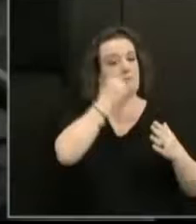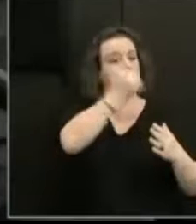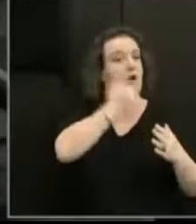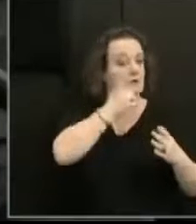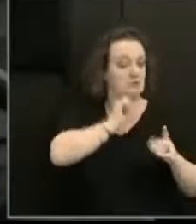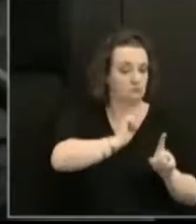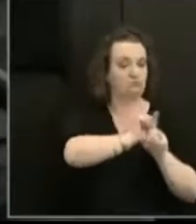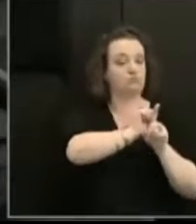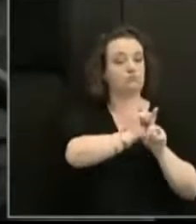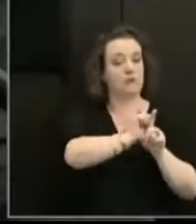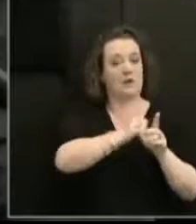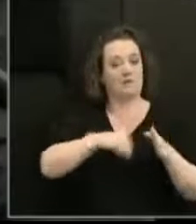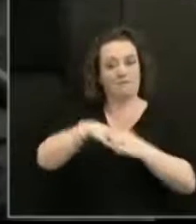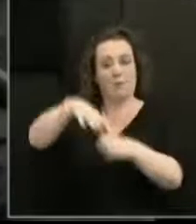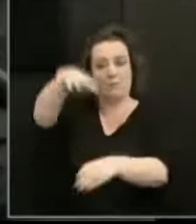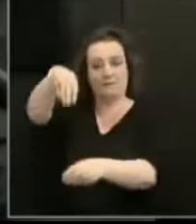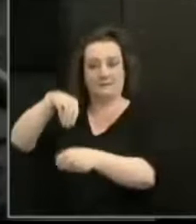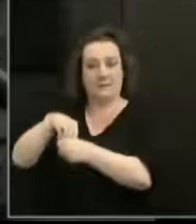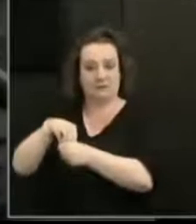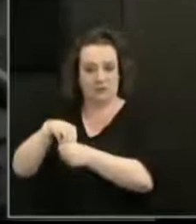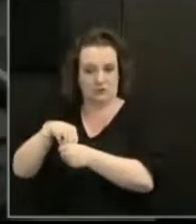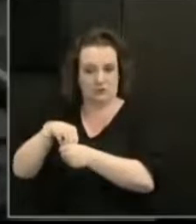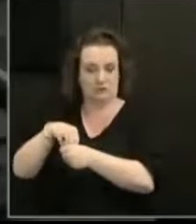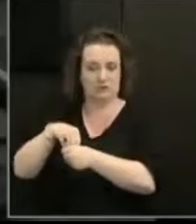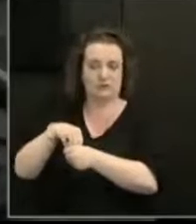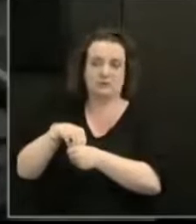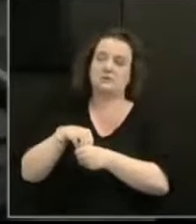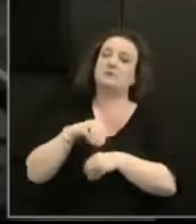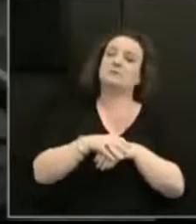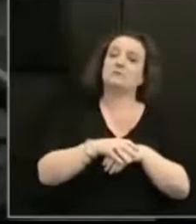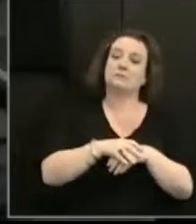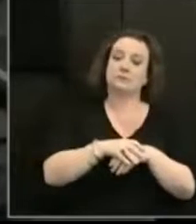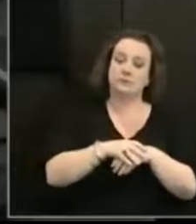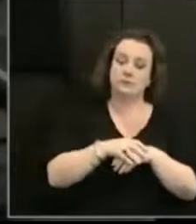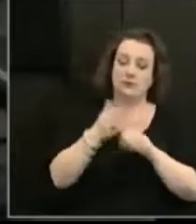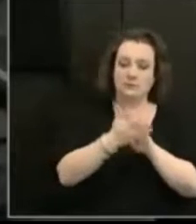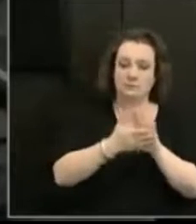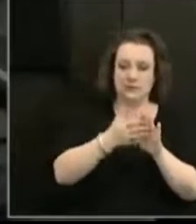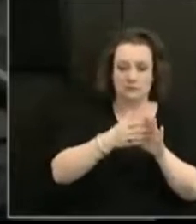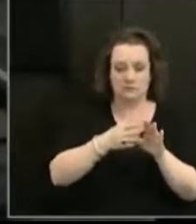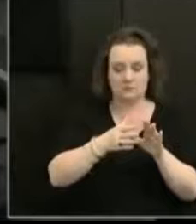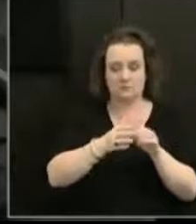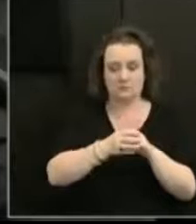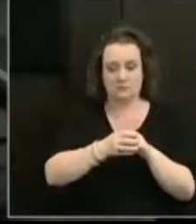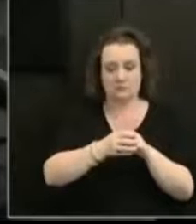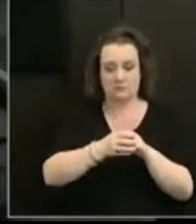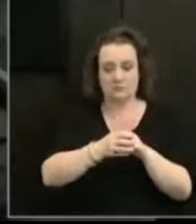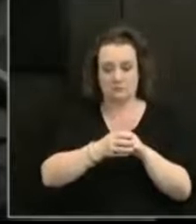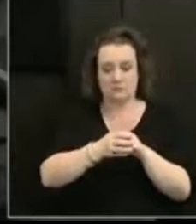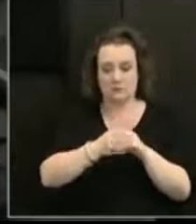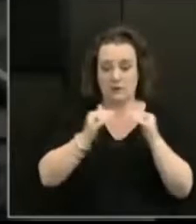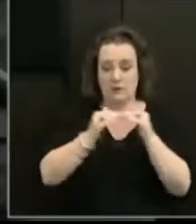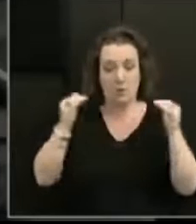participation by affected people, meaningful accountability, o rete tanga, equality and